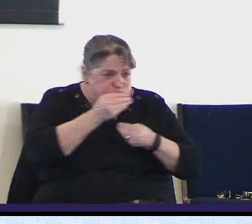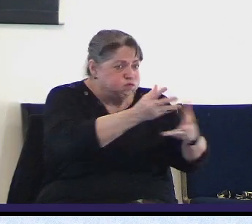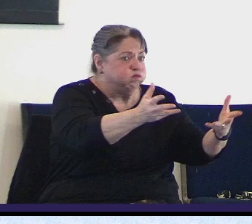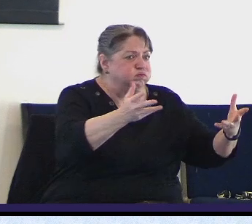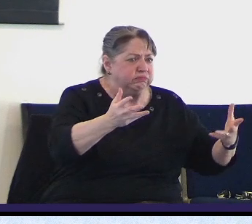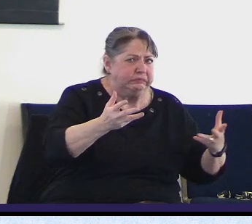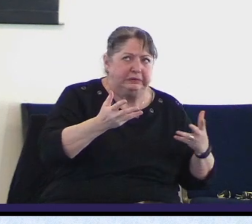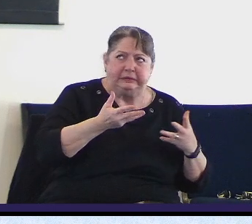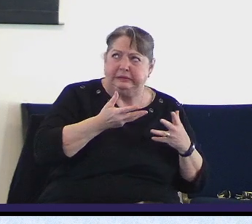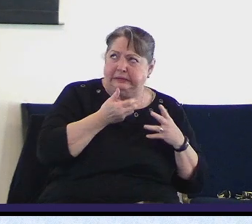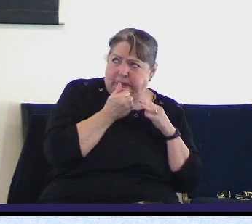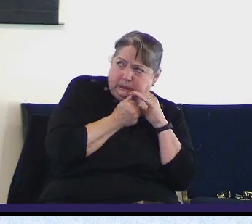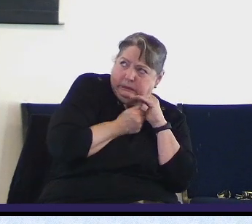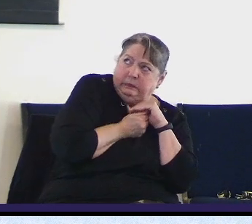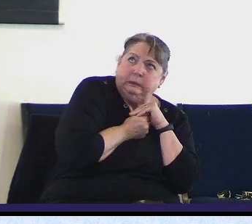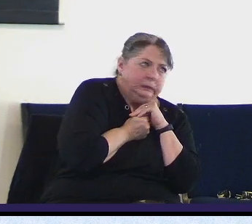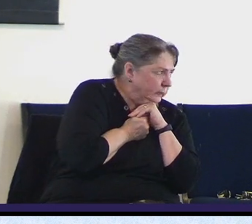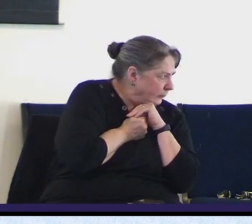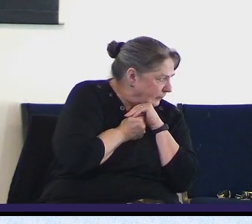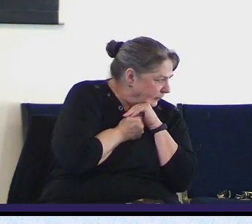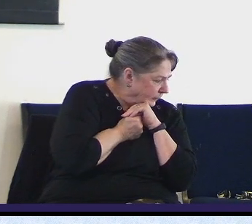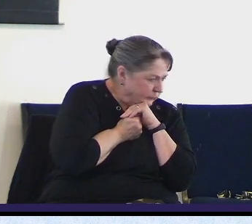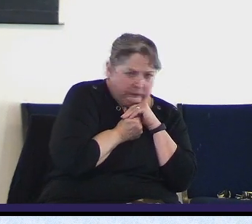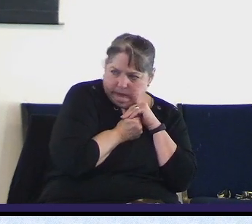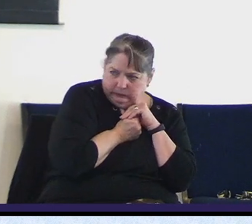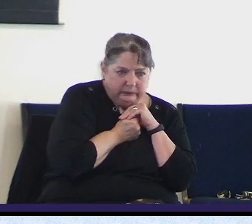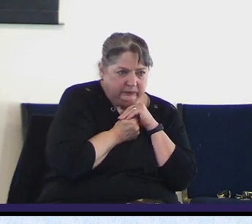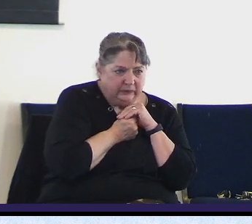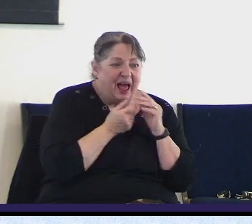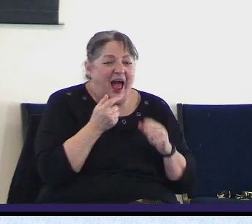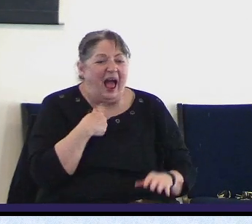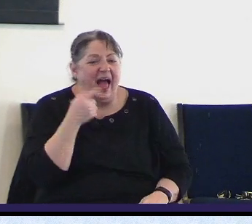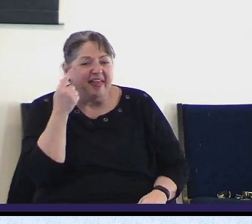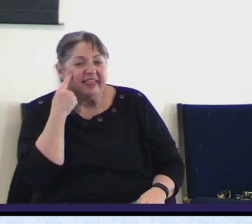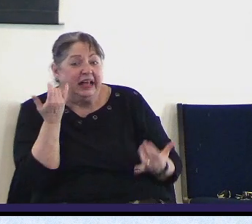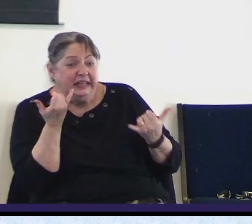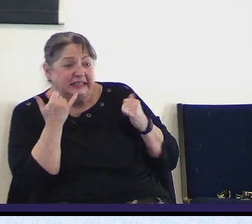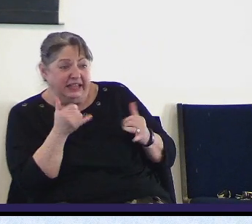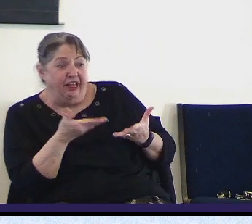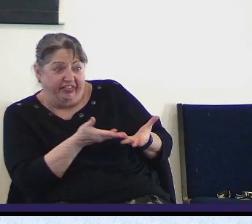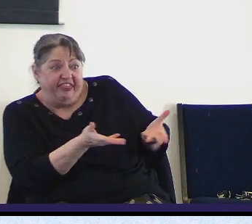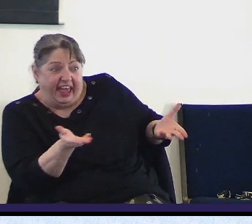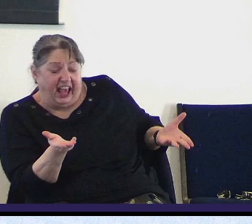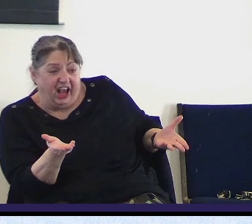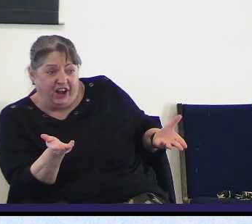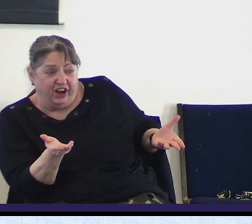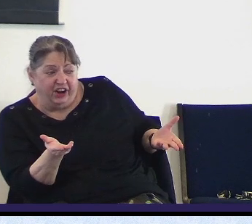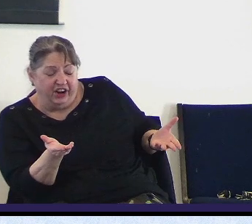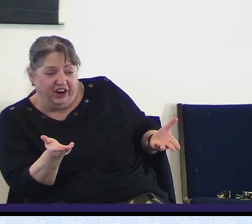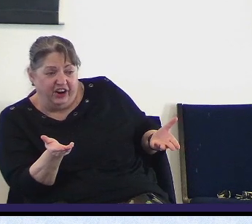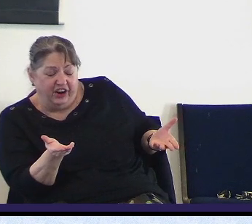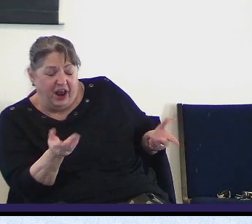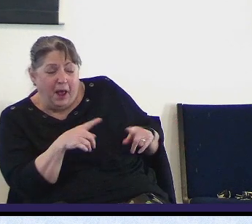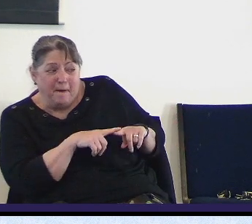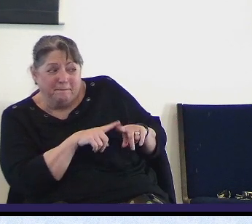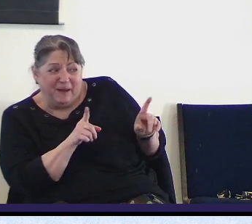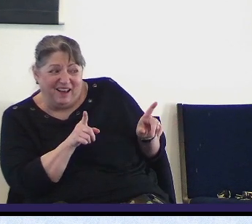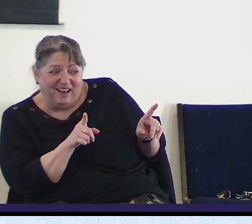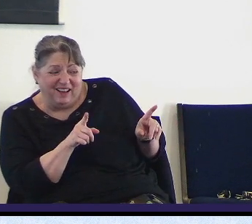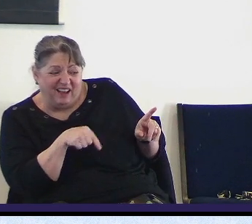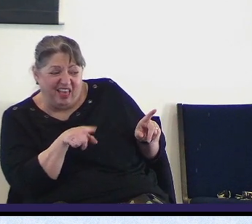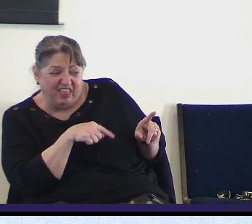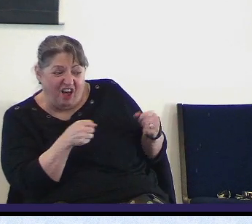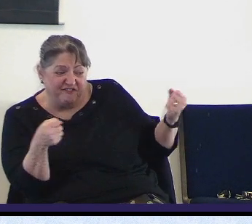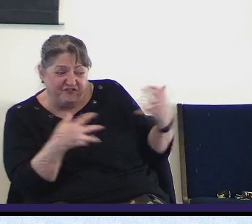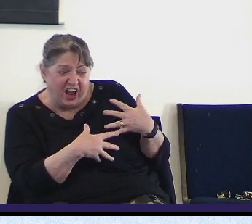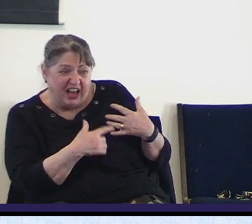godly are no more yes I believe that the godly were I just believe that they were not godly enough to say what God wanted them to